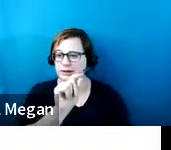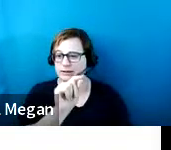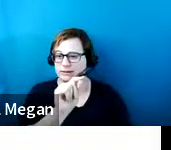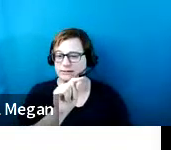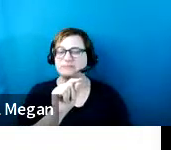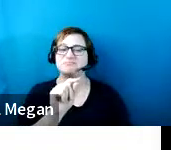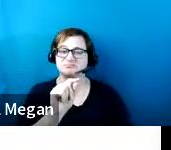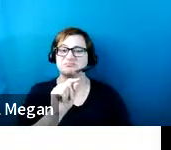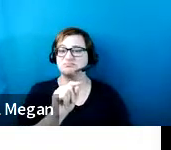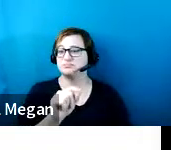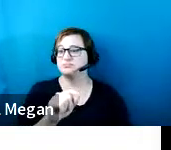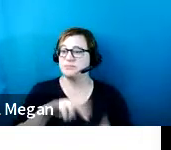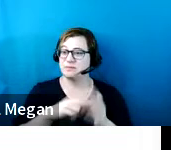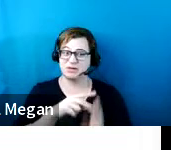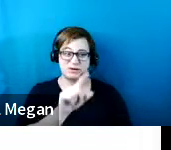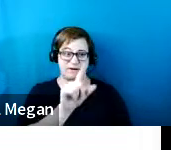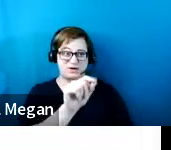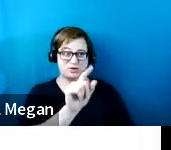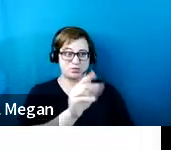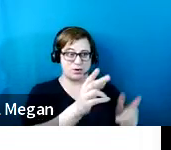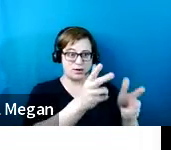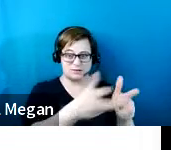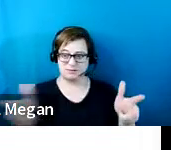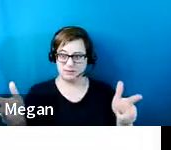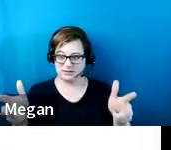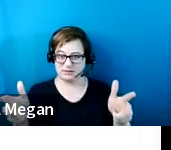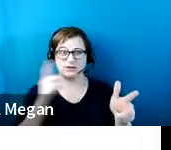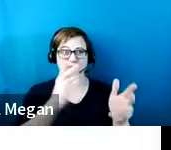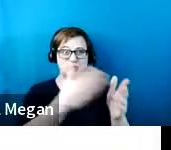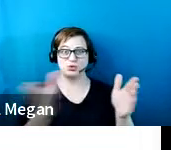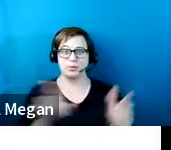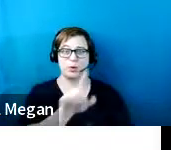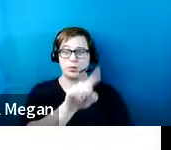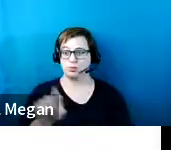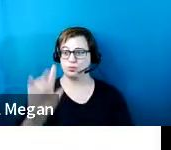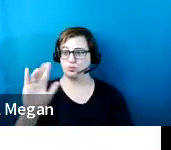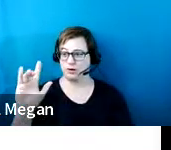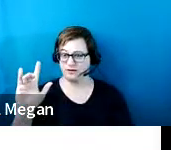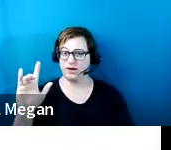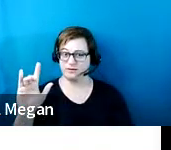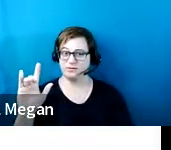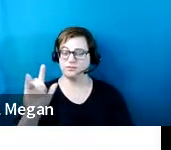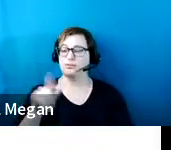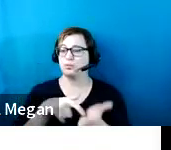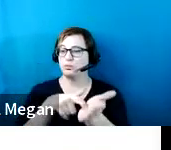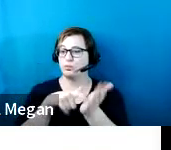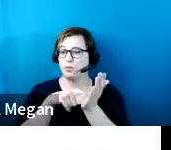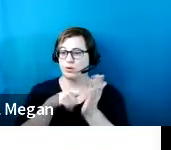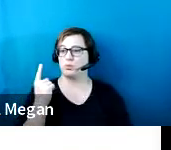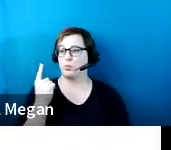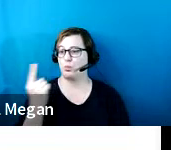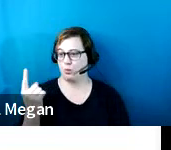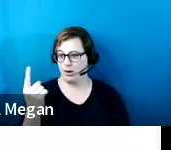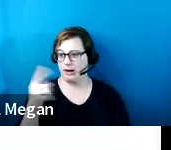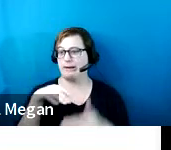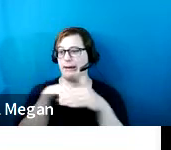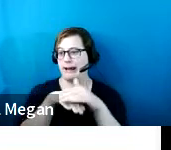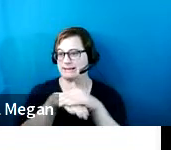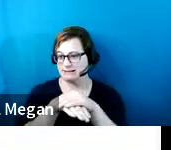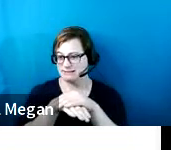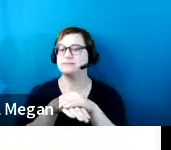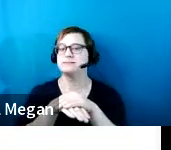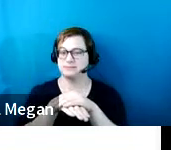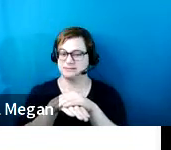there's 20 spaces, if you look at the scoping chart from one to 25 spaces, there's going to be required to have one accessible